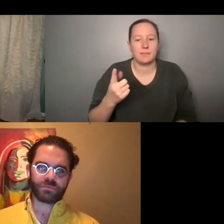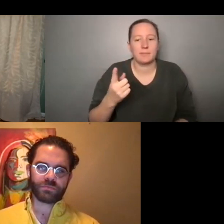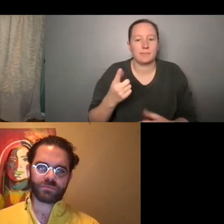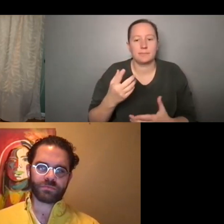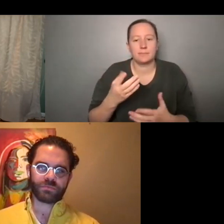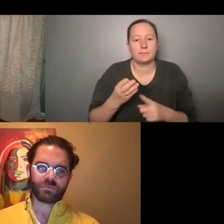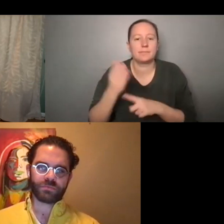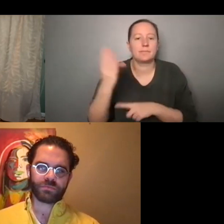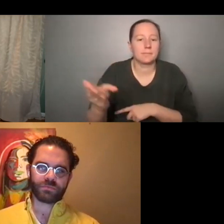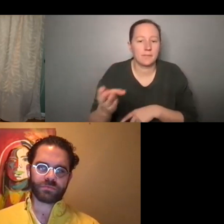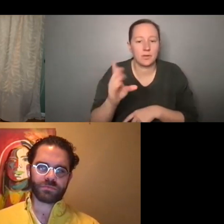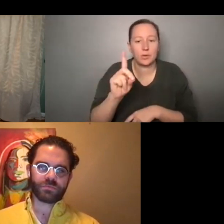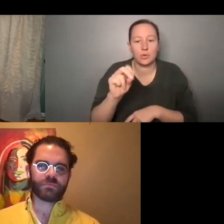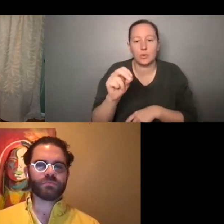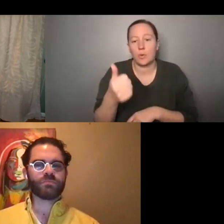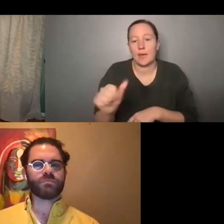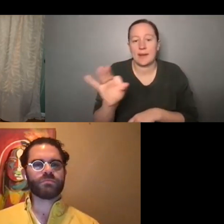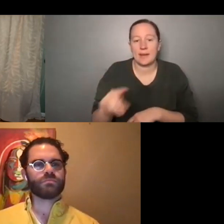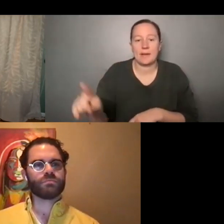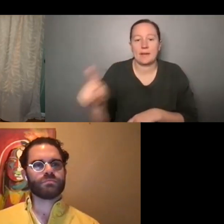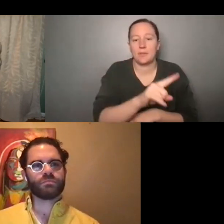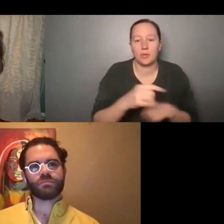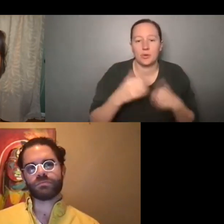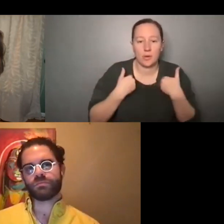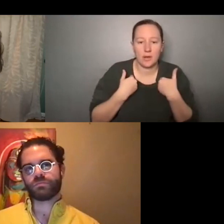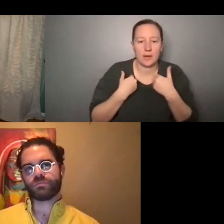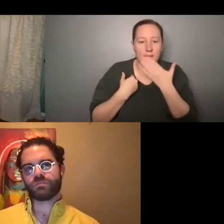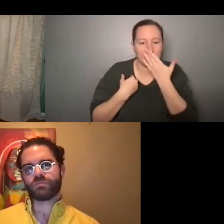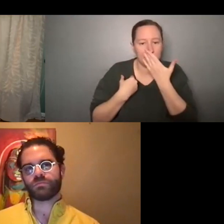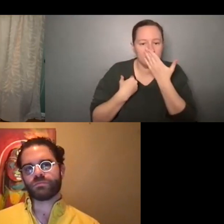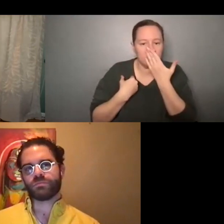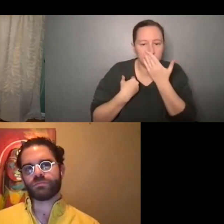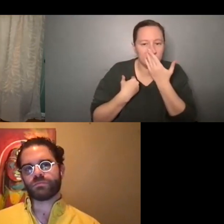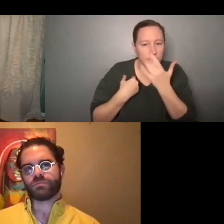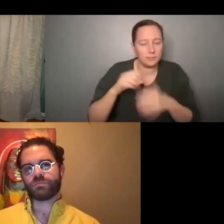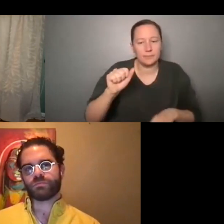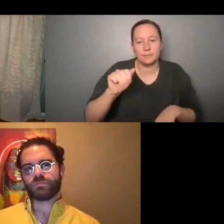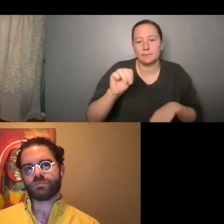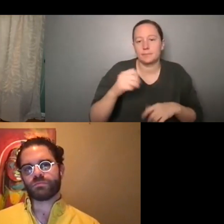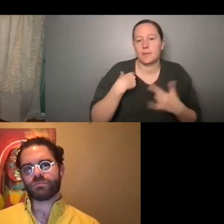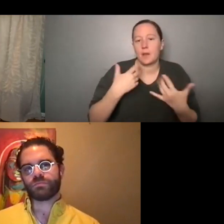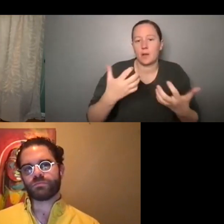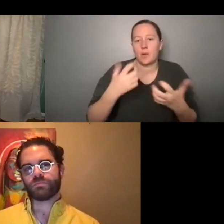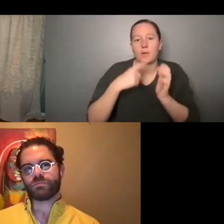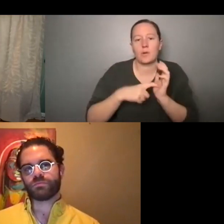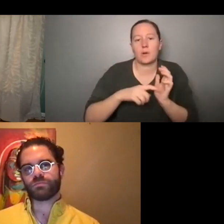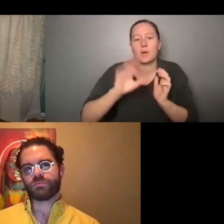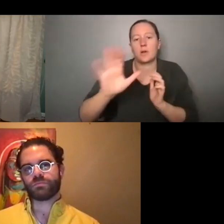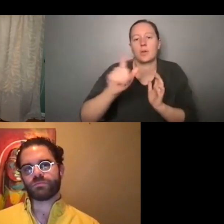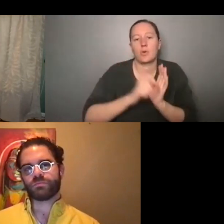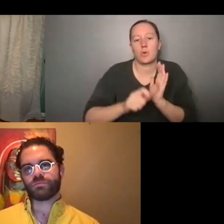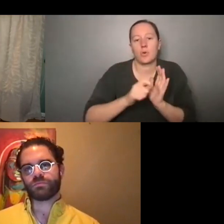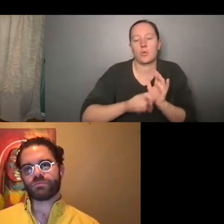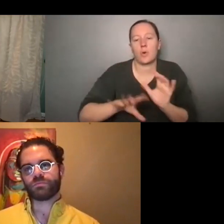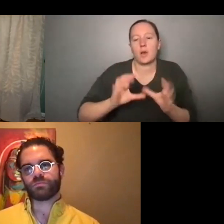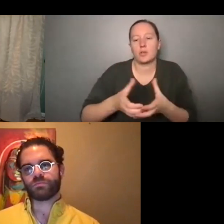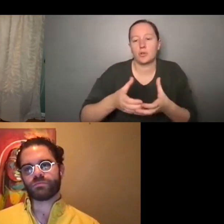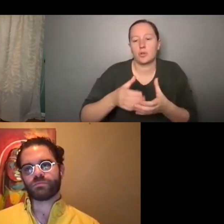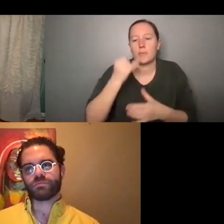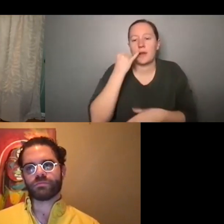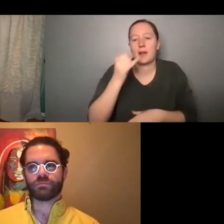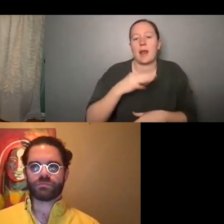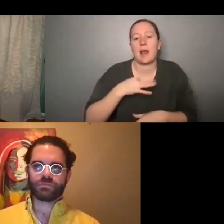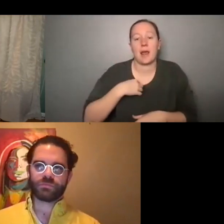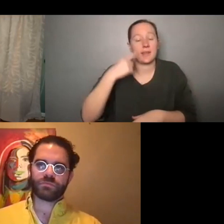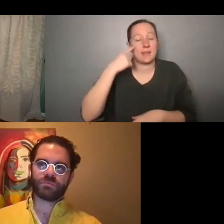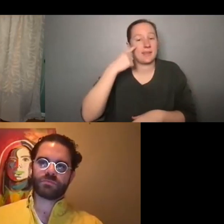but I guess, do any of you have, um, tips or I know Sam, just want to call it your kind of writers group idea of, I think that's a